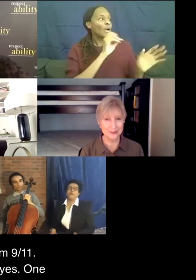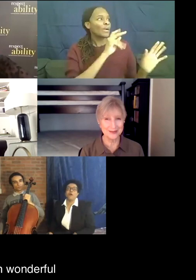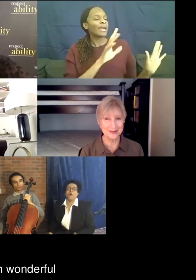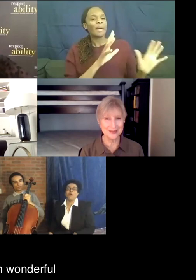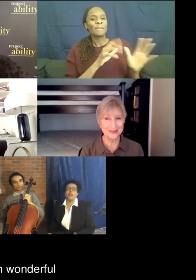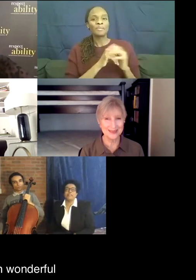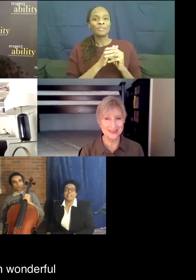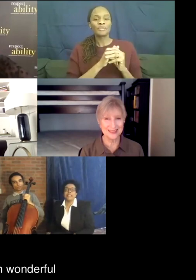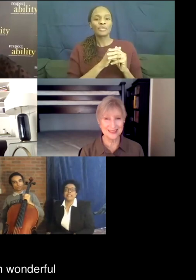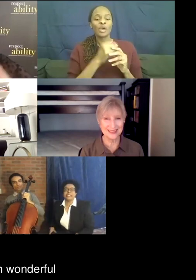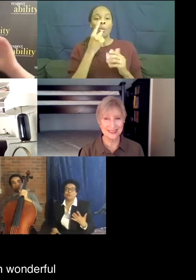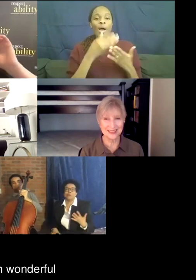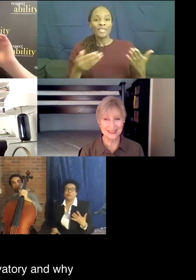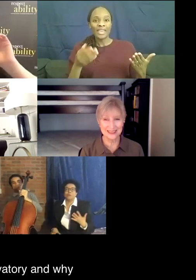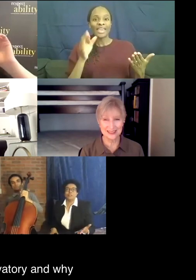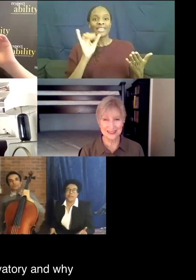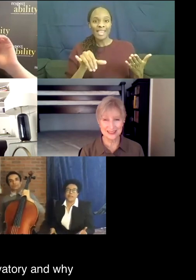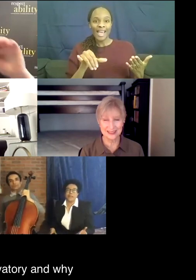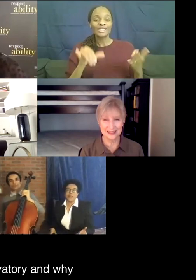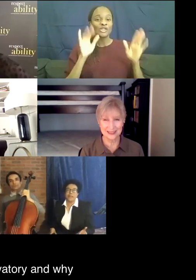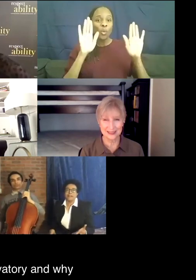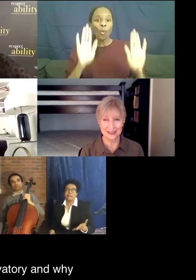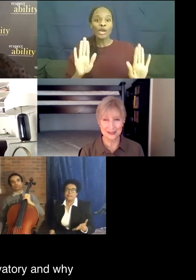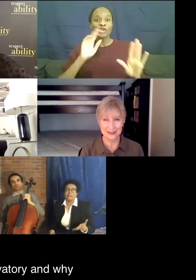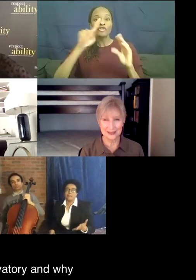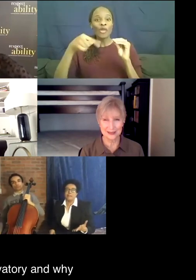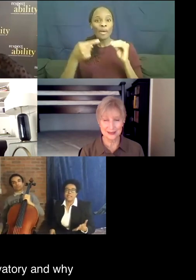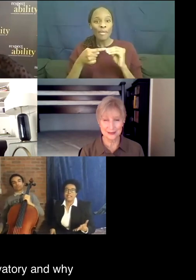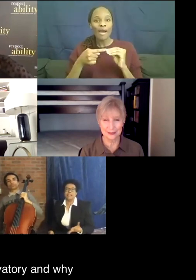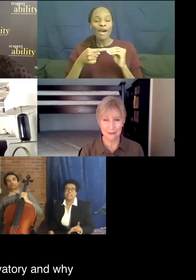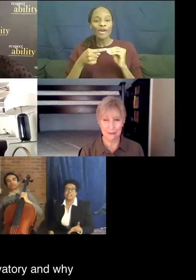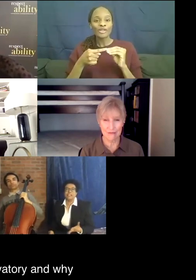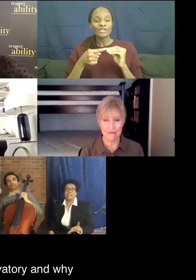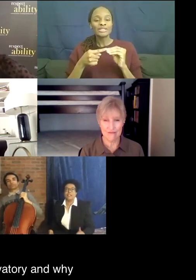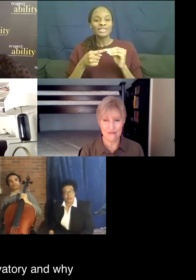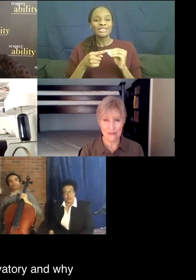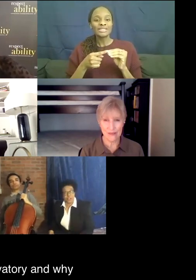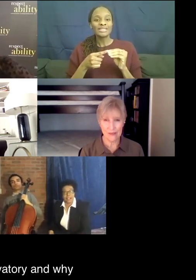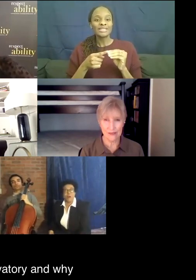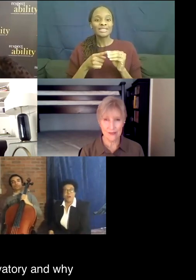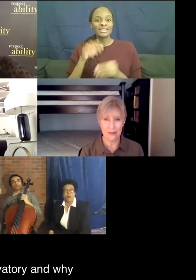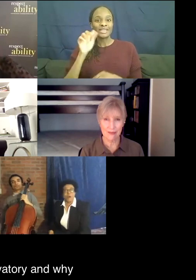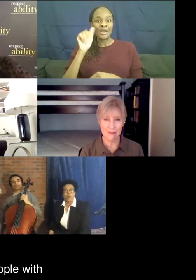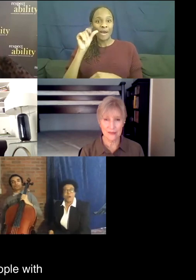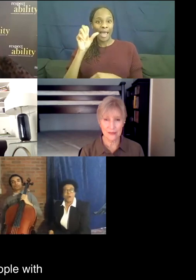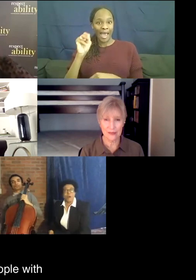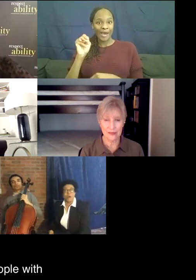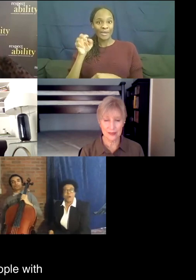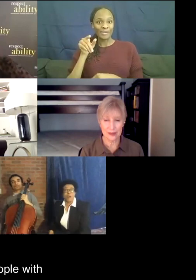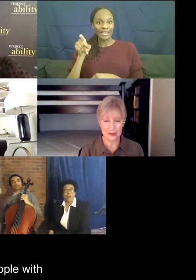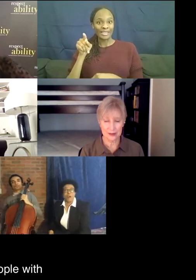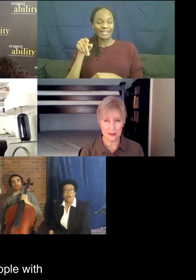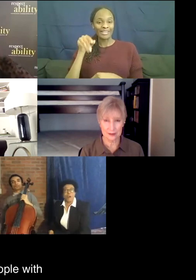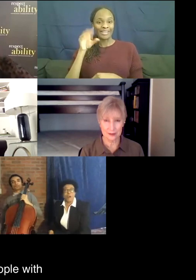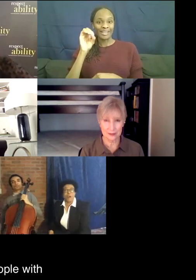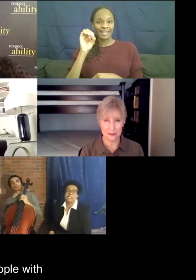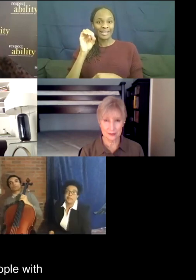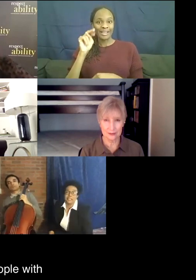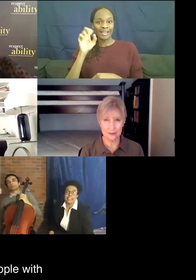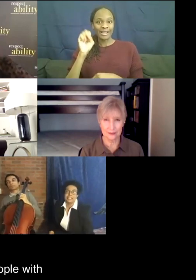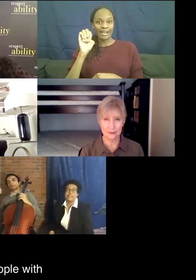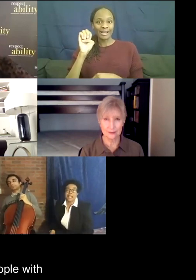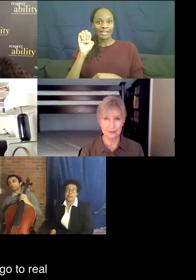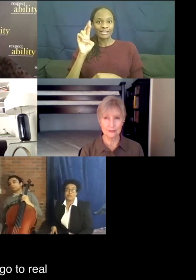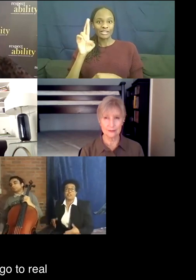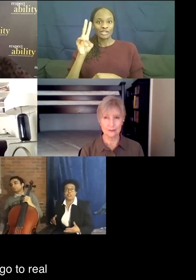One of the things that's been wonderful about him being at conservatory and why it's important that